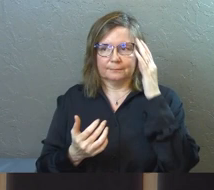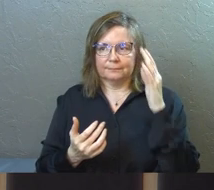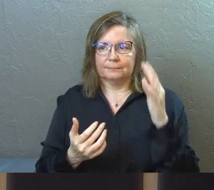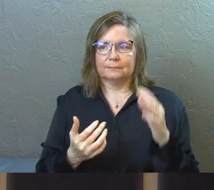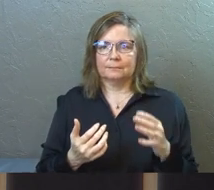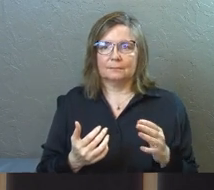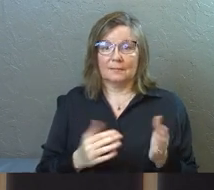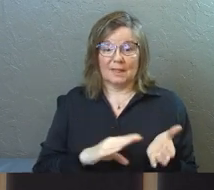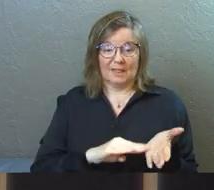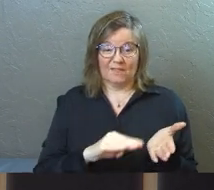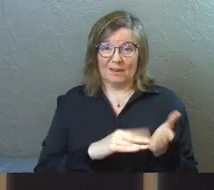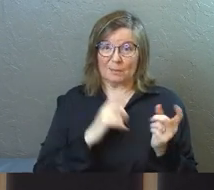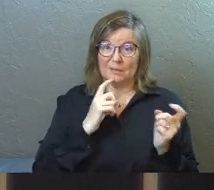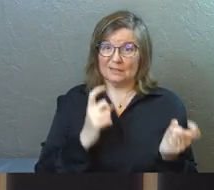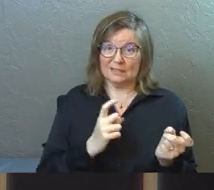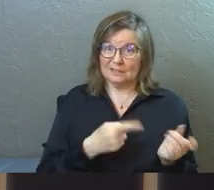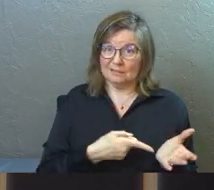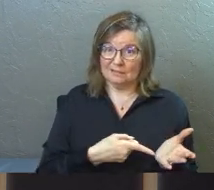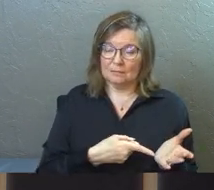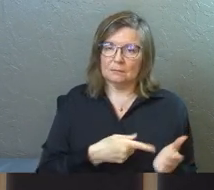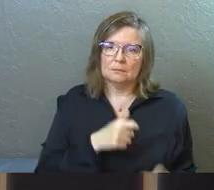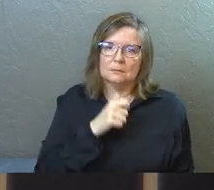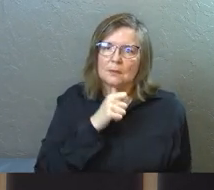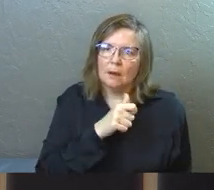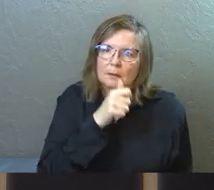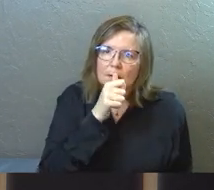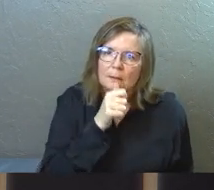the unforgivable sin is intolerance.